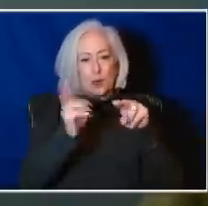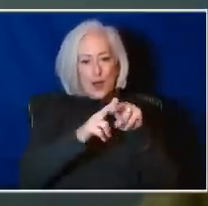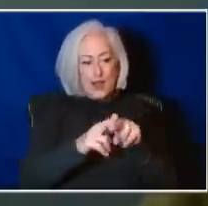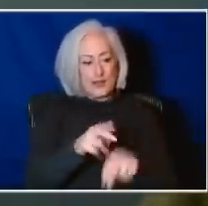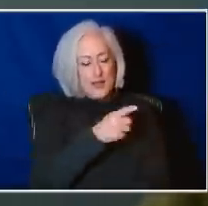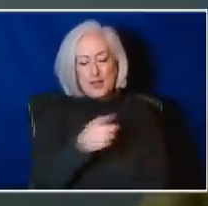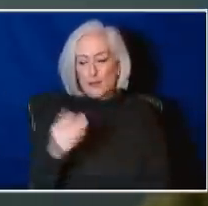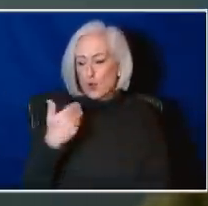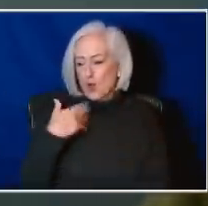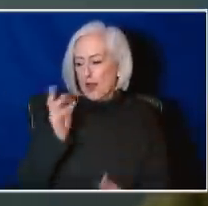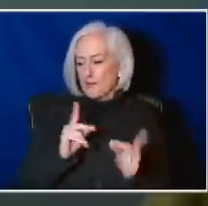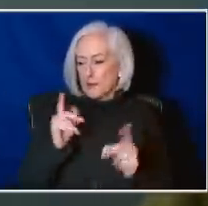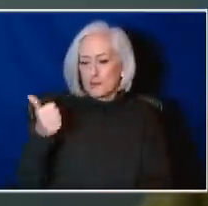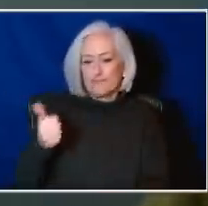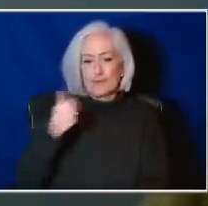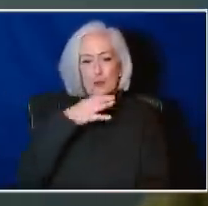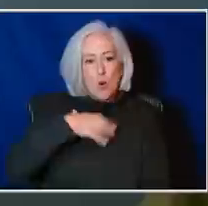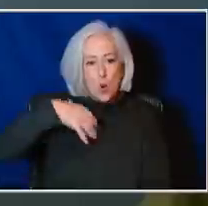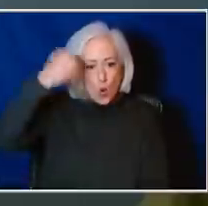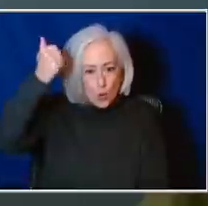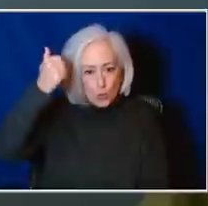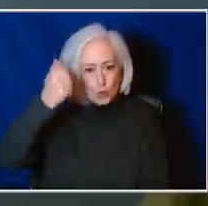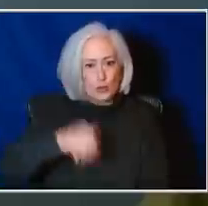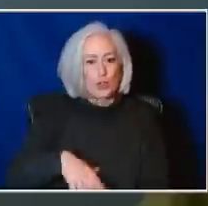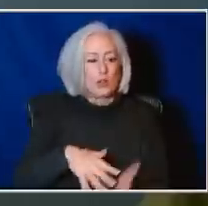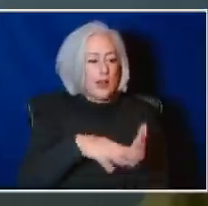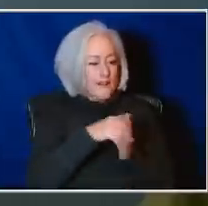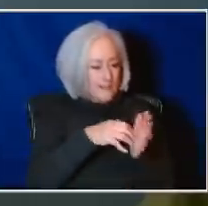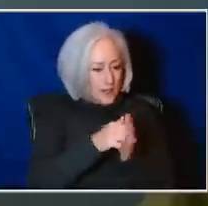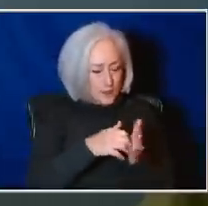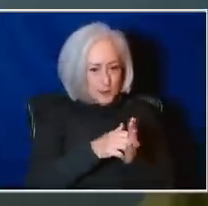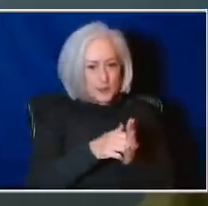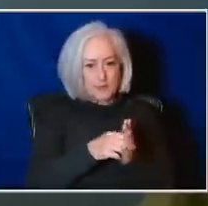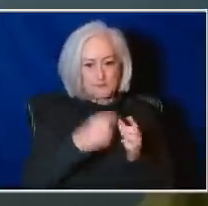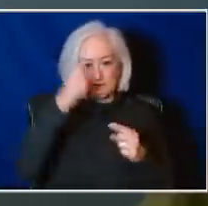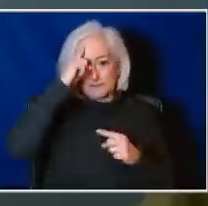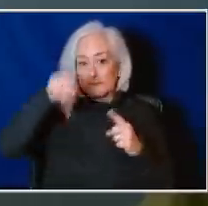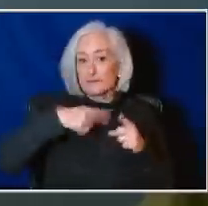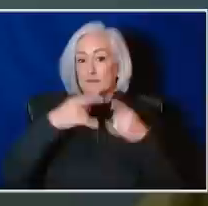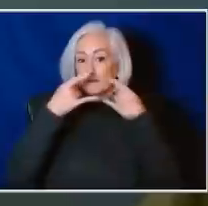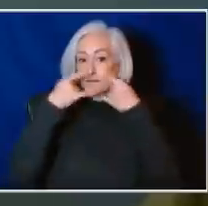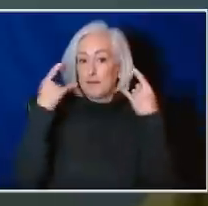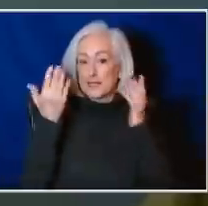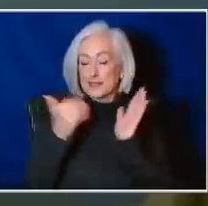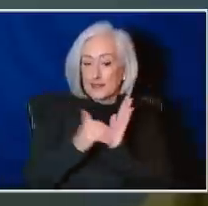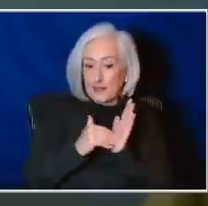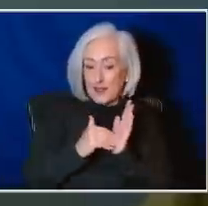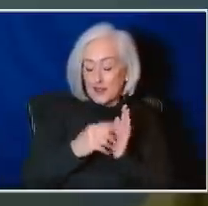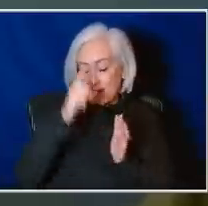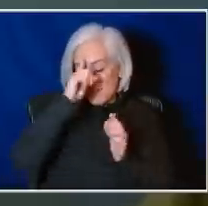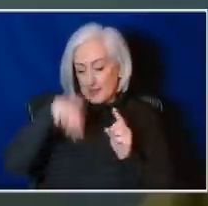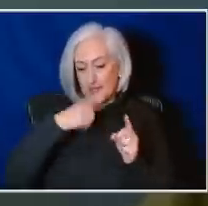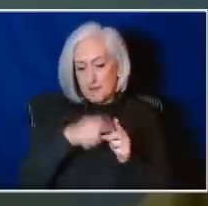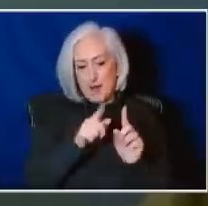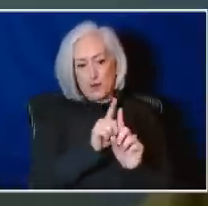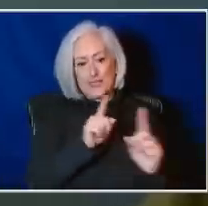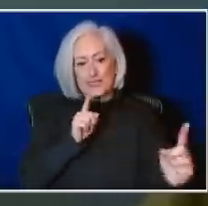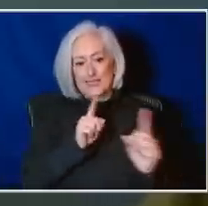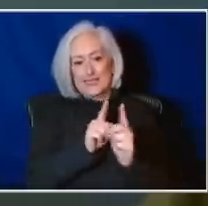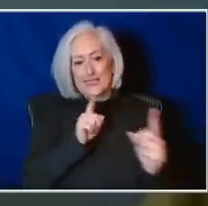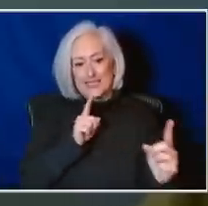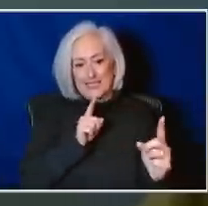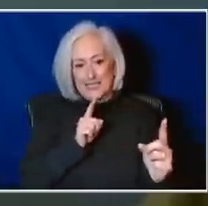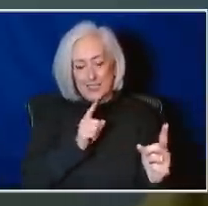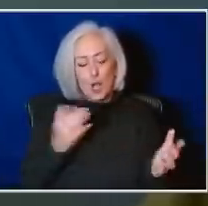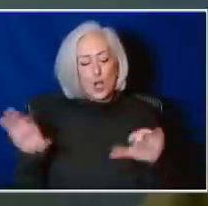are older or immunosuppressed or are more vulnerable, think about masking again, thinking about keeping a little more distance, doing the things we